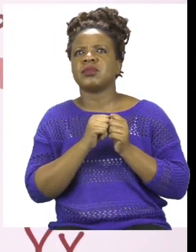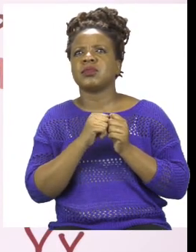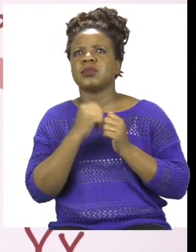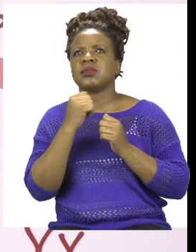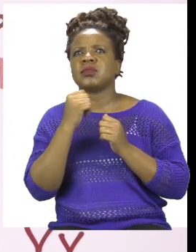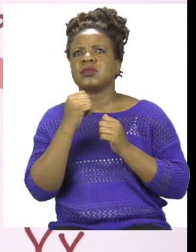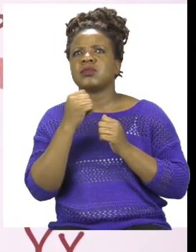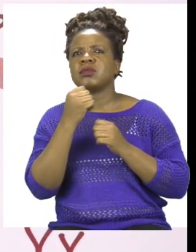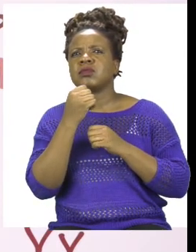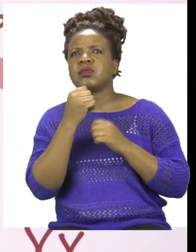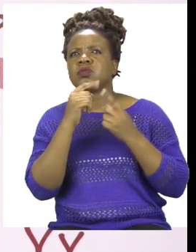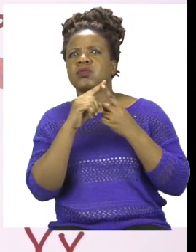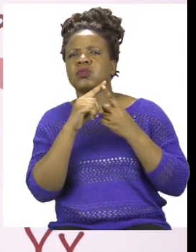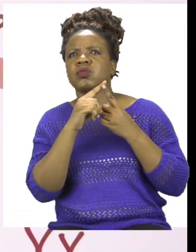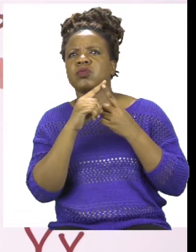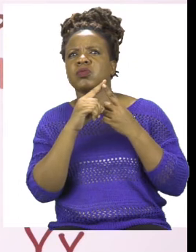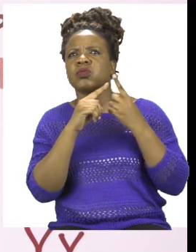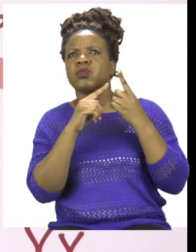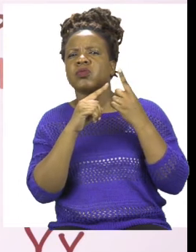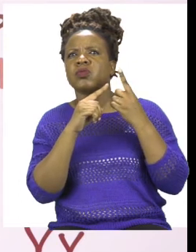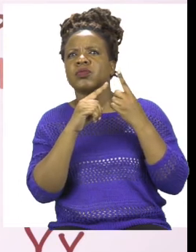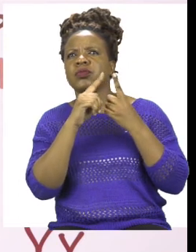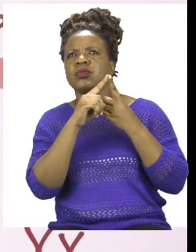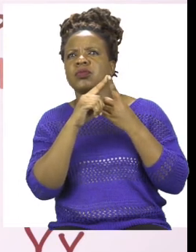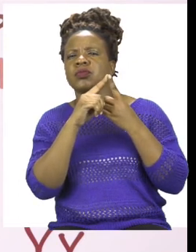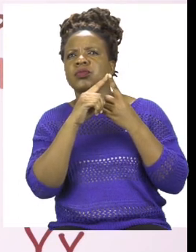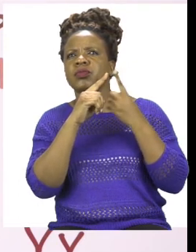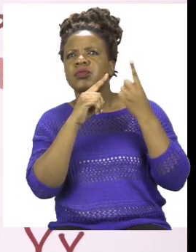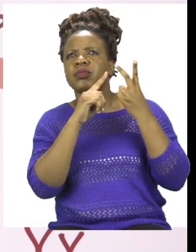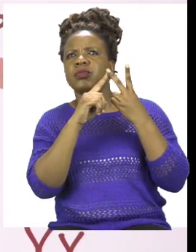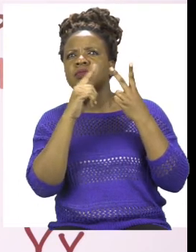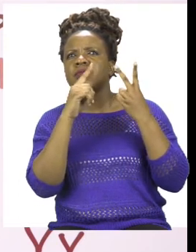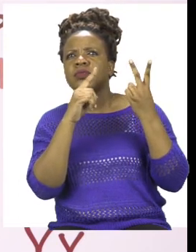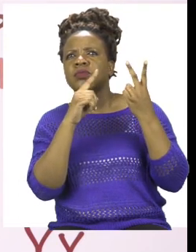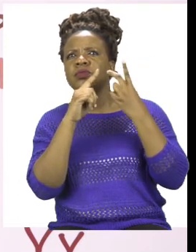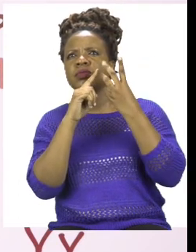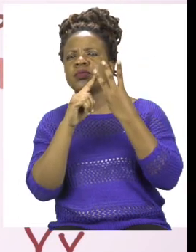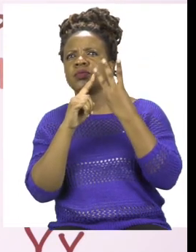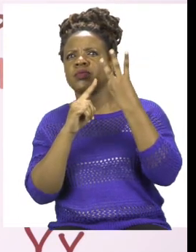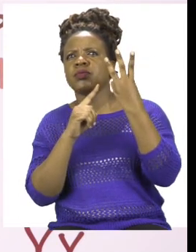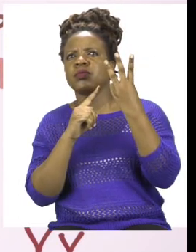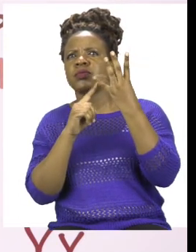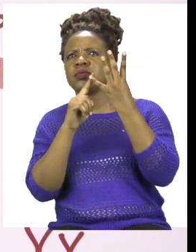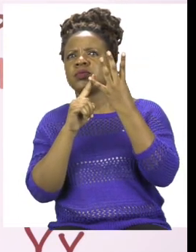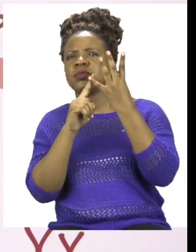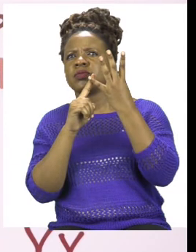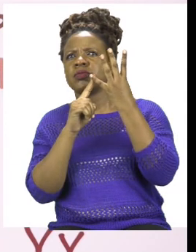5 is here. So we say 1, 2, 3,